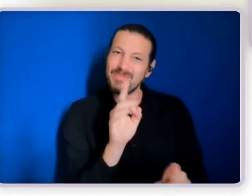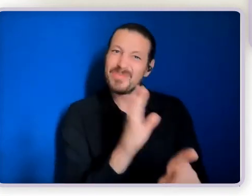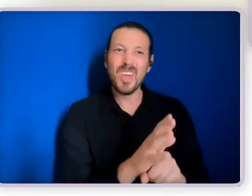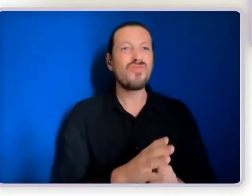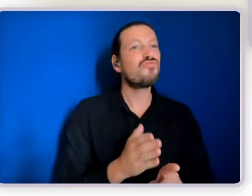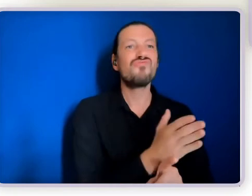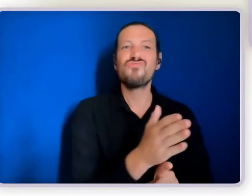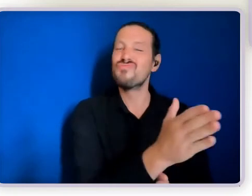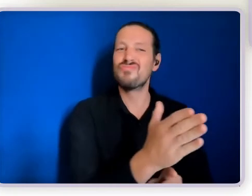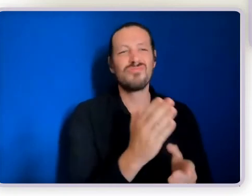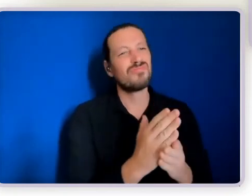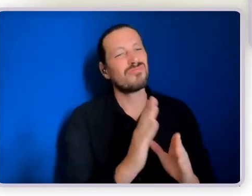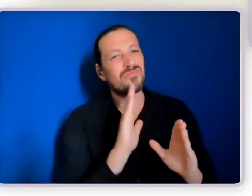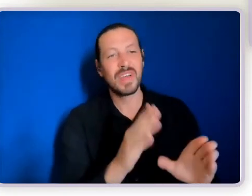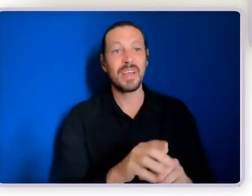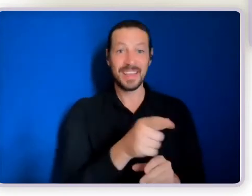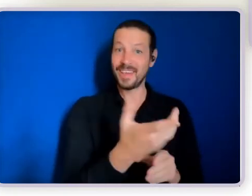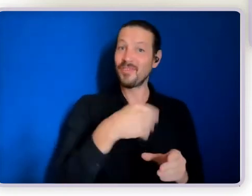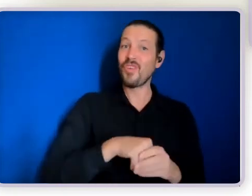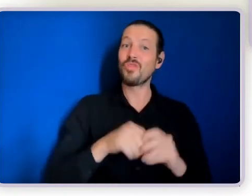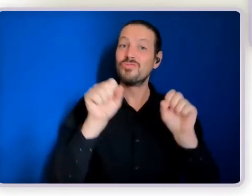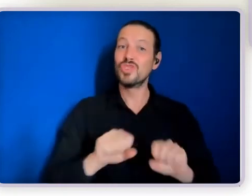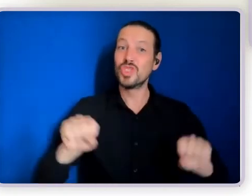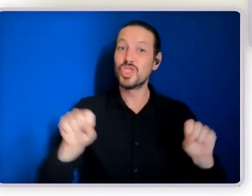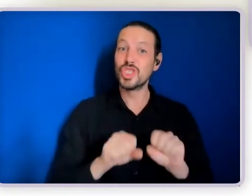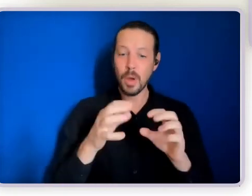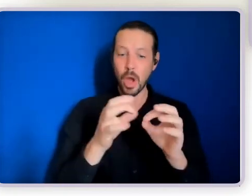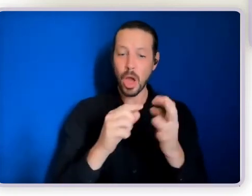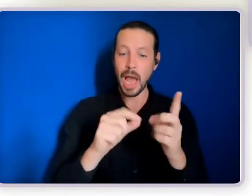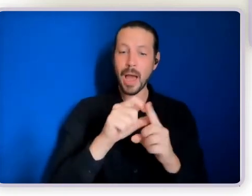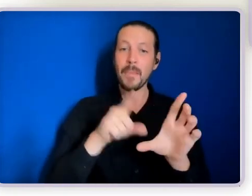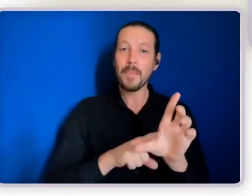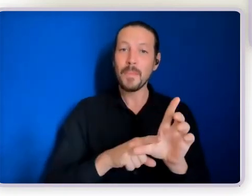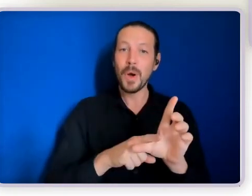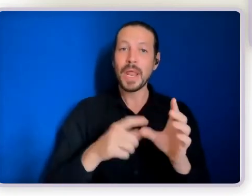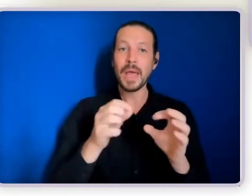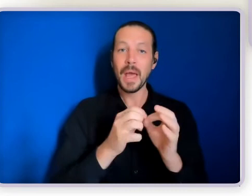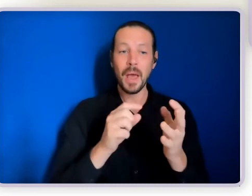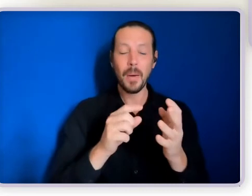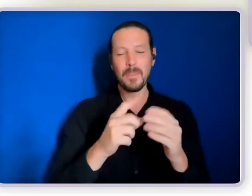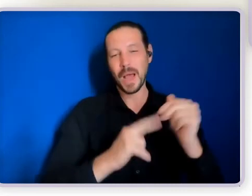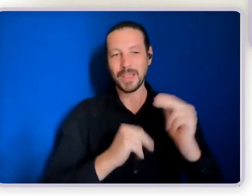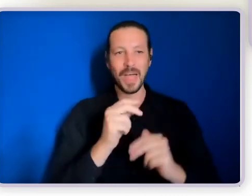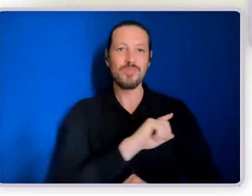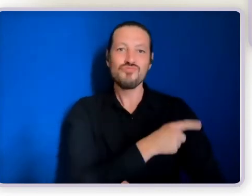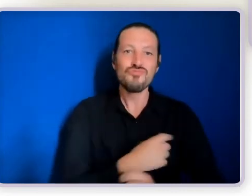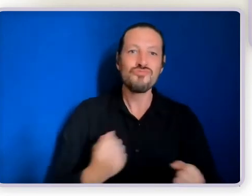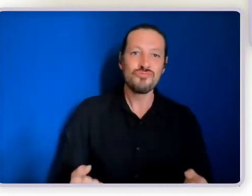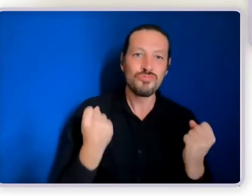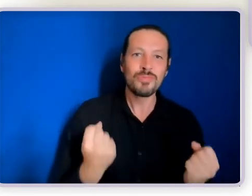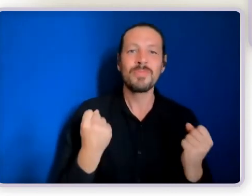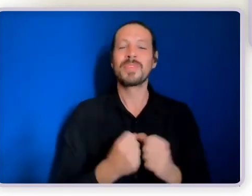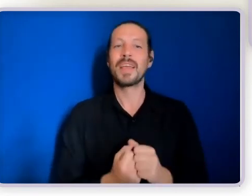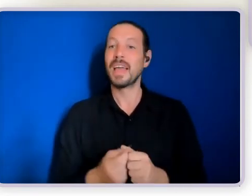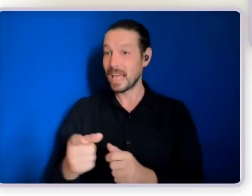He's a gym member he's a bodybuilder now he's also a tenant and a housemate and that was a big project that the circle assisted him with as well in